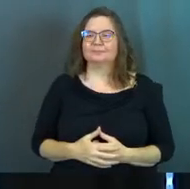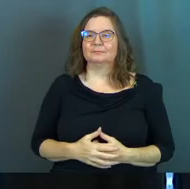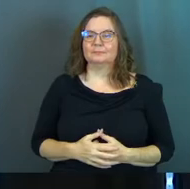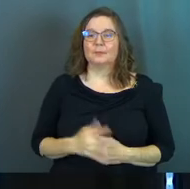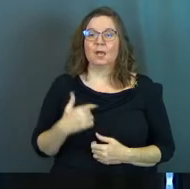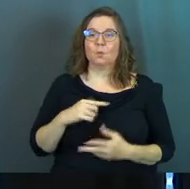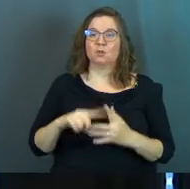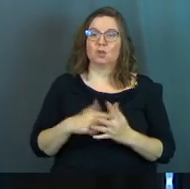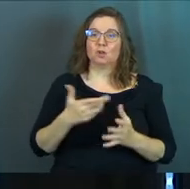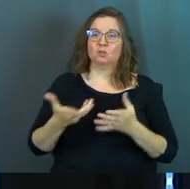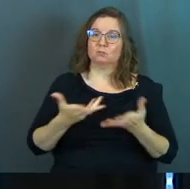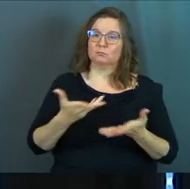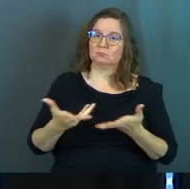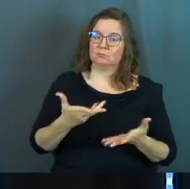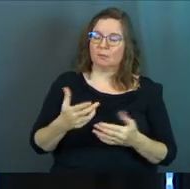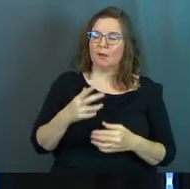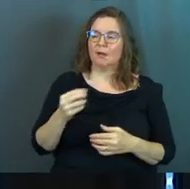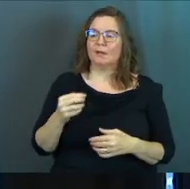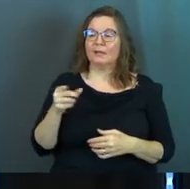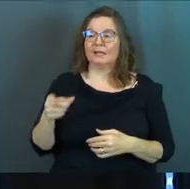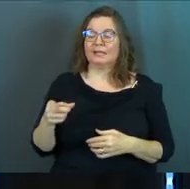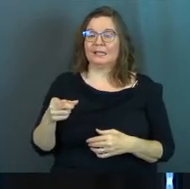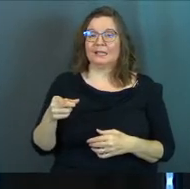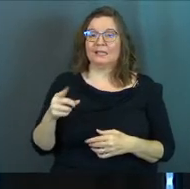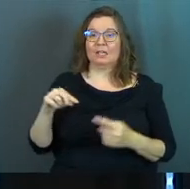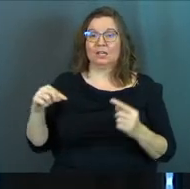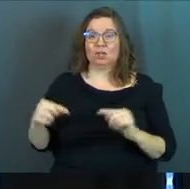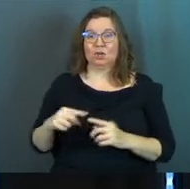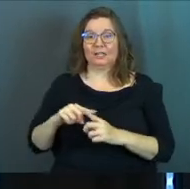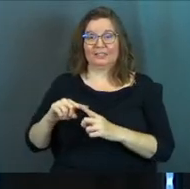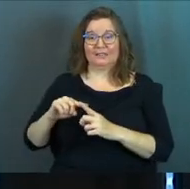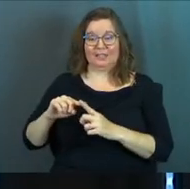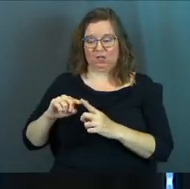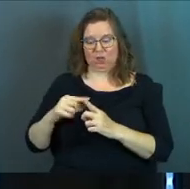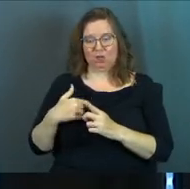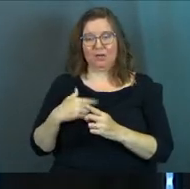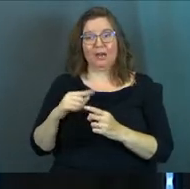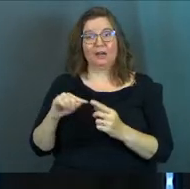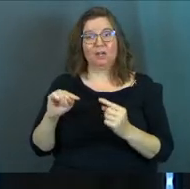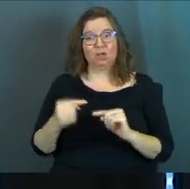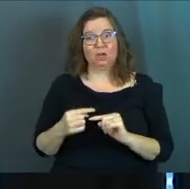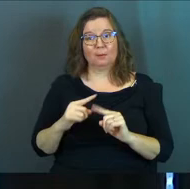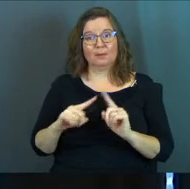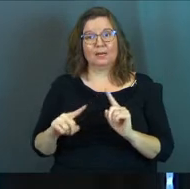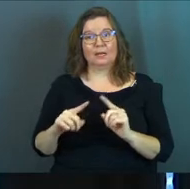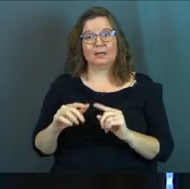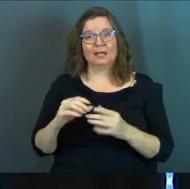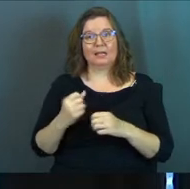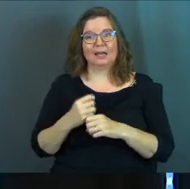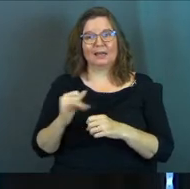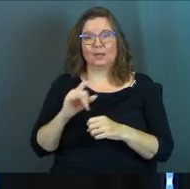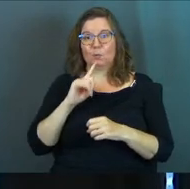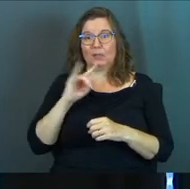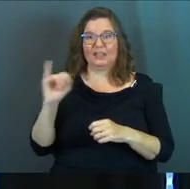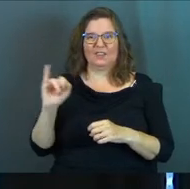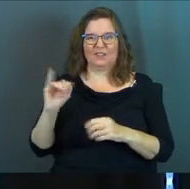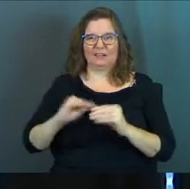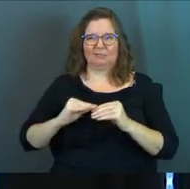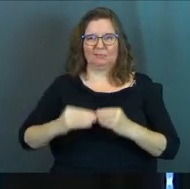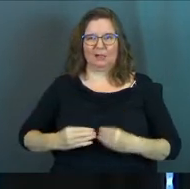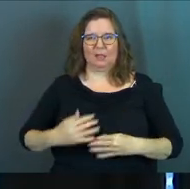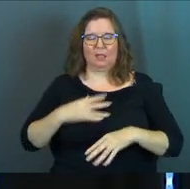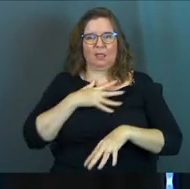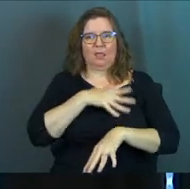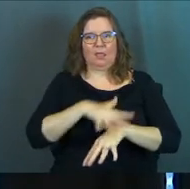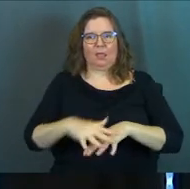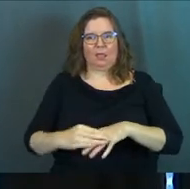we started to talk and he had hurt his finger. And not only had he hurt his finger, but it had gotten like super infected and